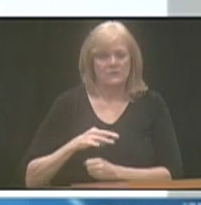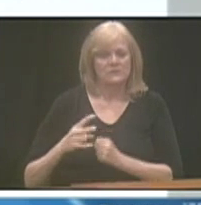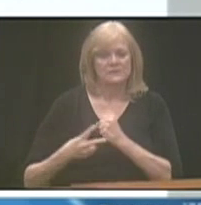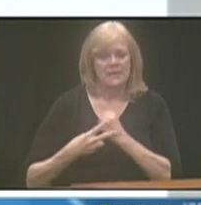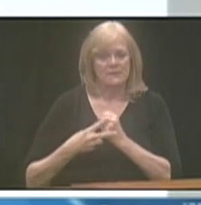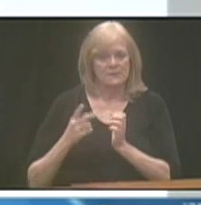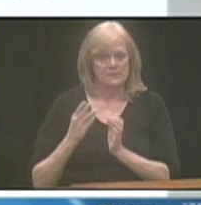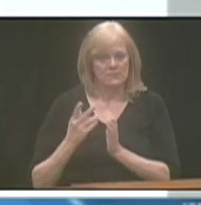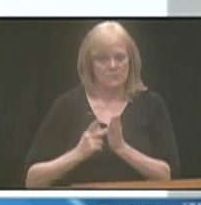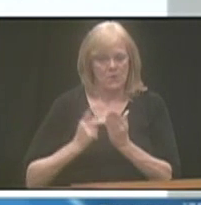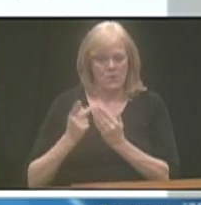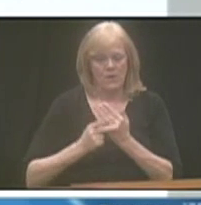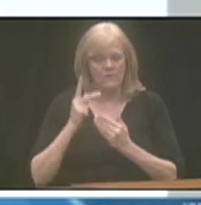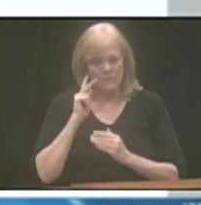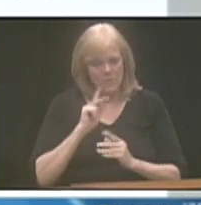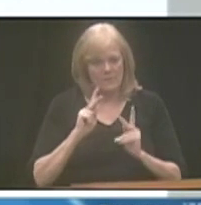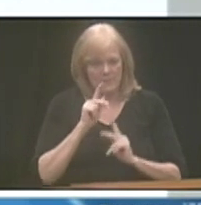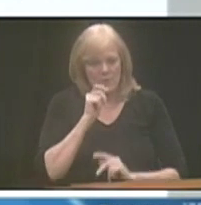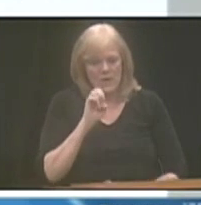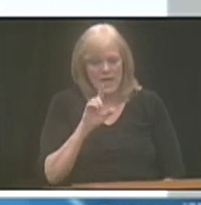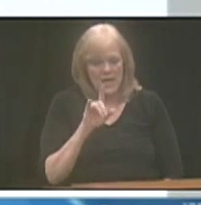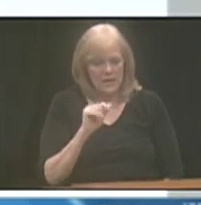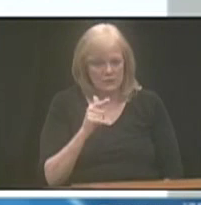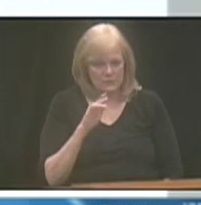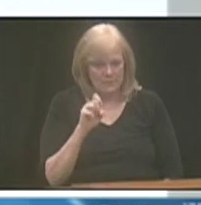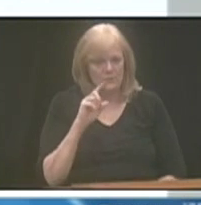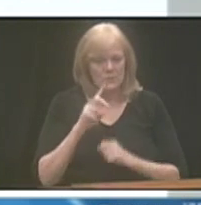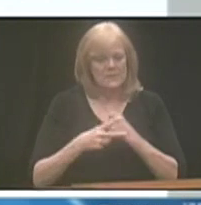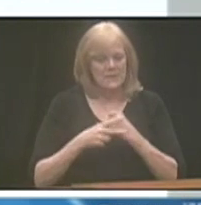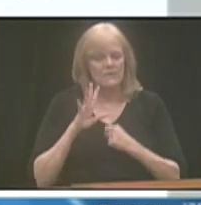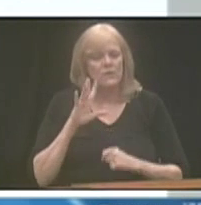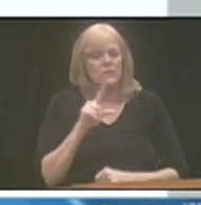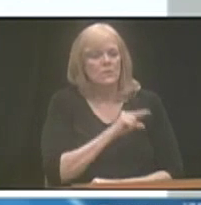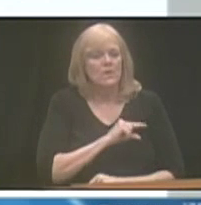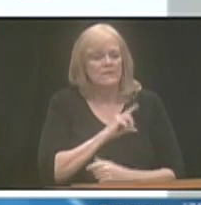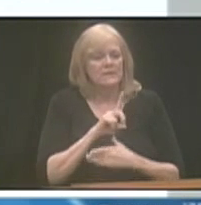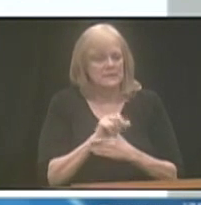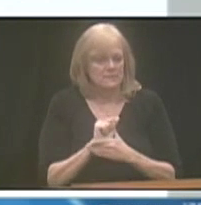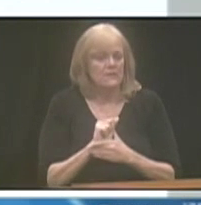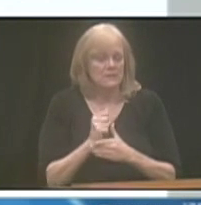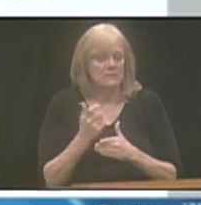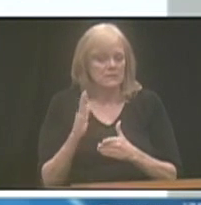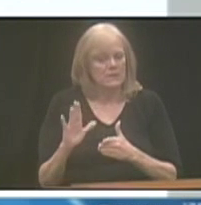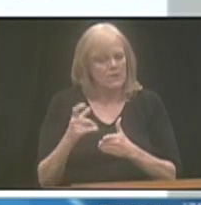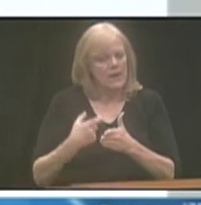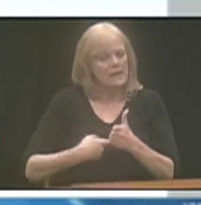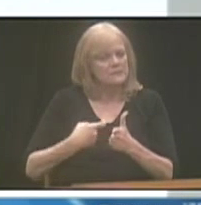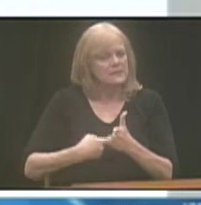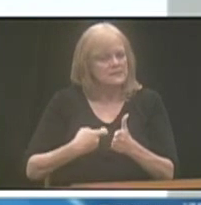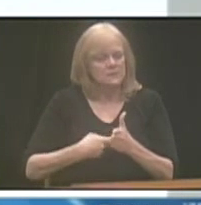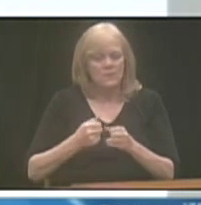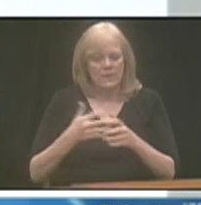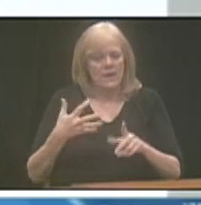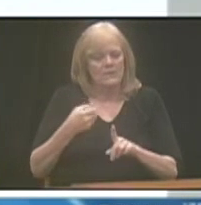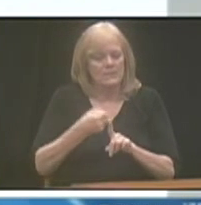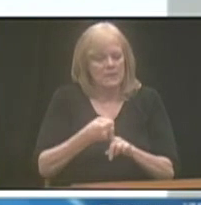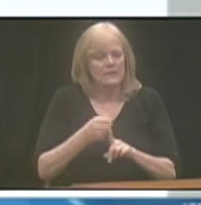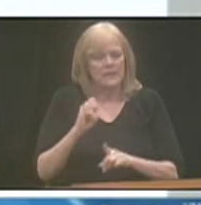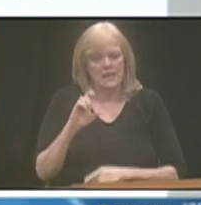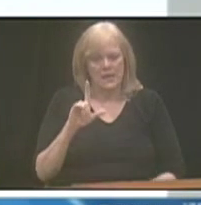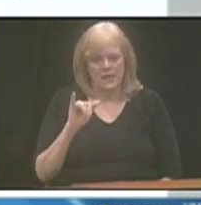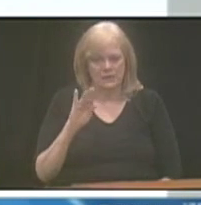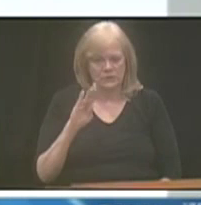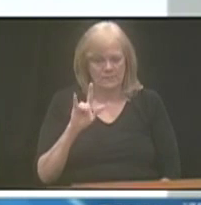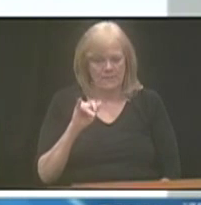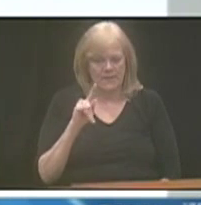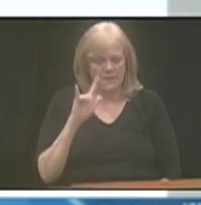for eligible individuals to save for their qualified disability expenses without impacting eligibility